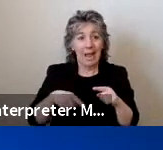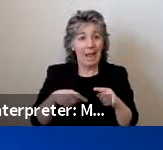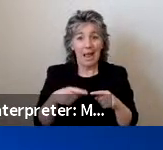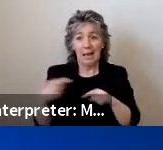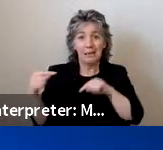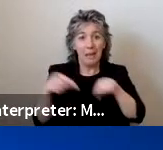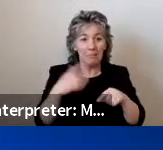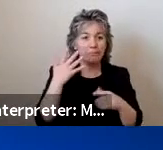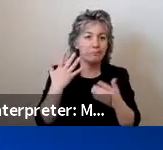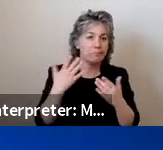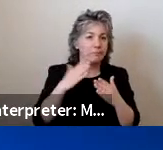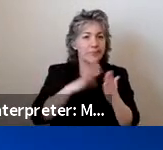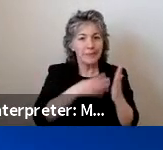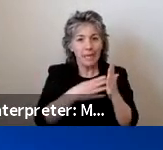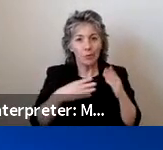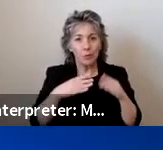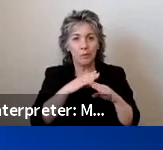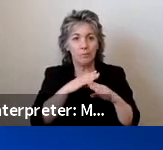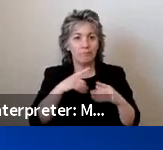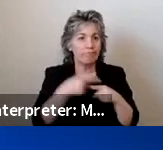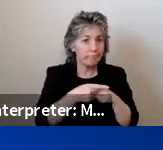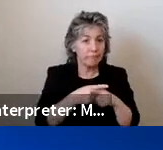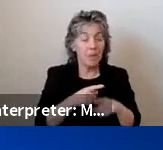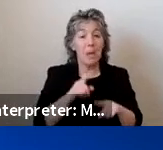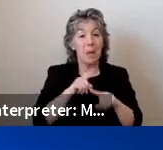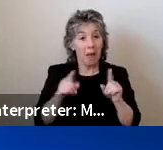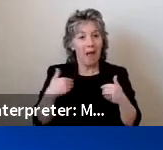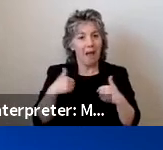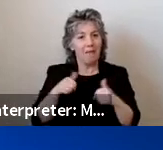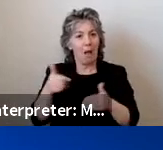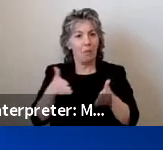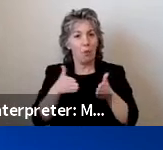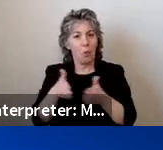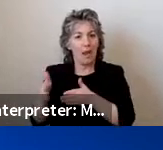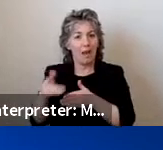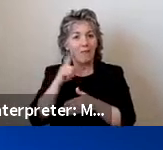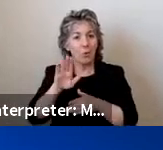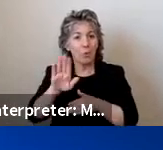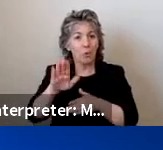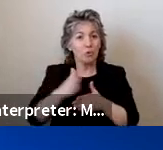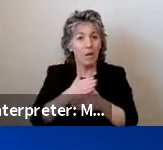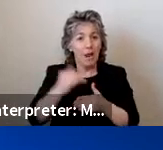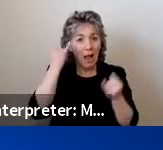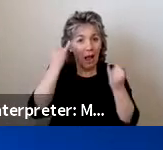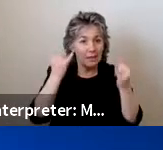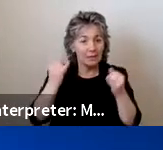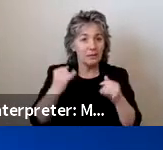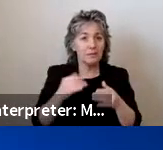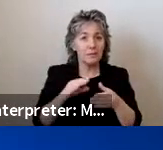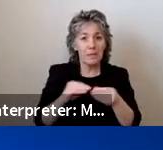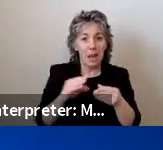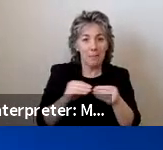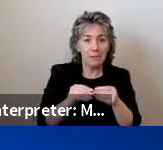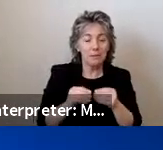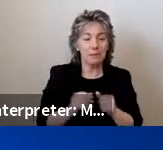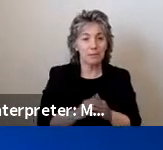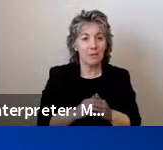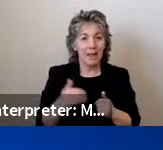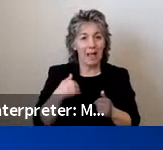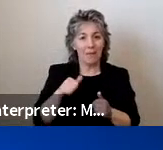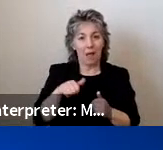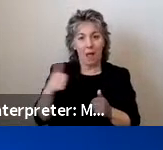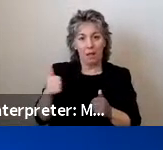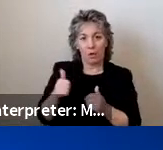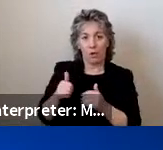constraints. However, there is another way to share information, ideas, and comments that we encourage you to use. We are hosting a companion online